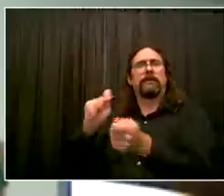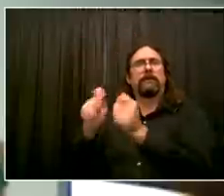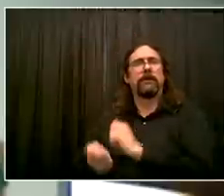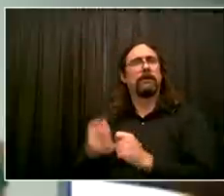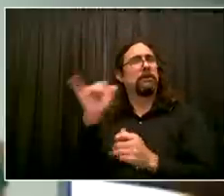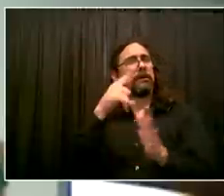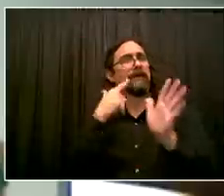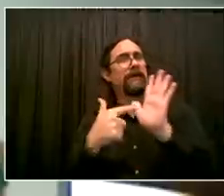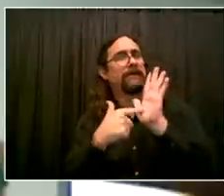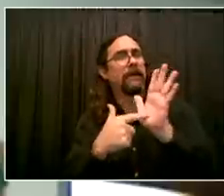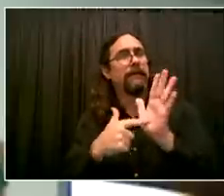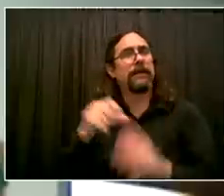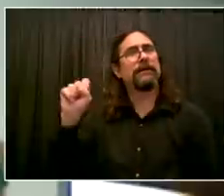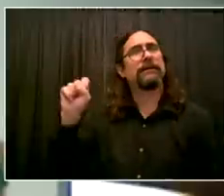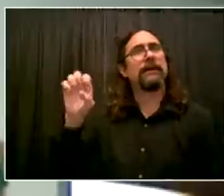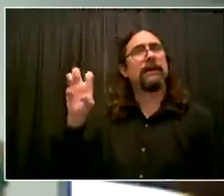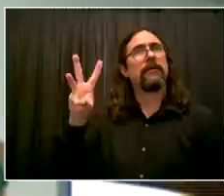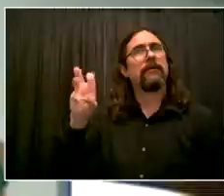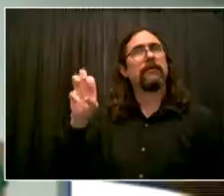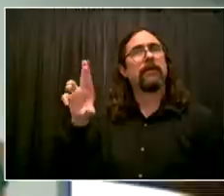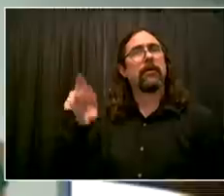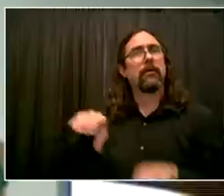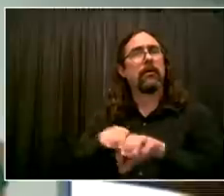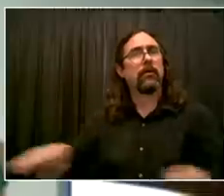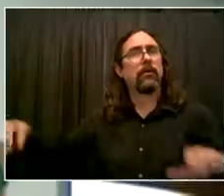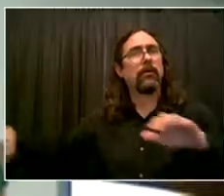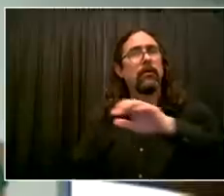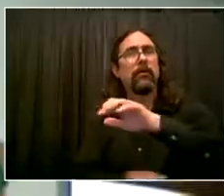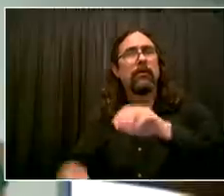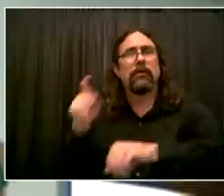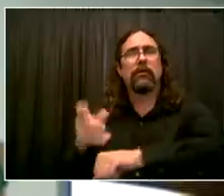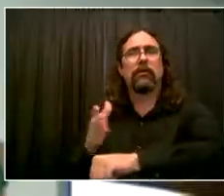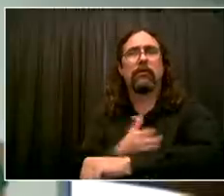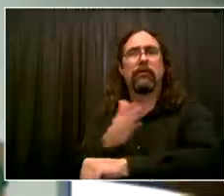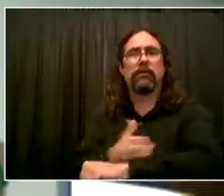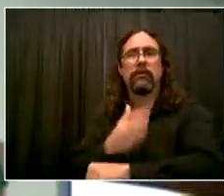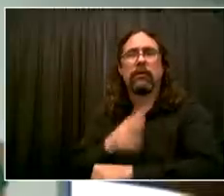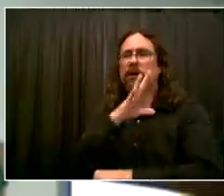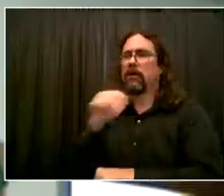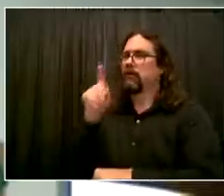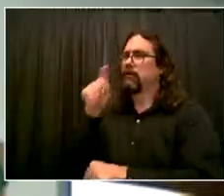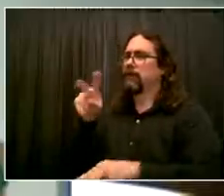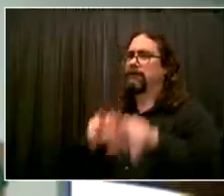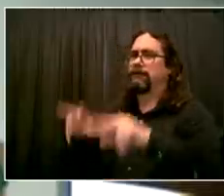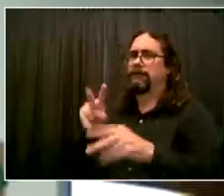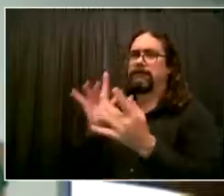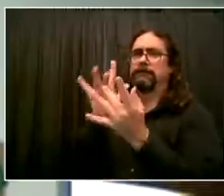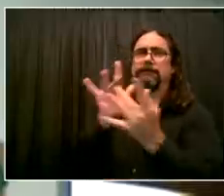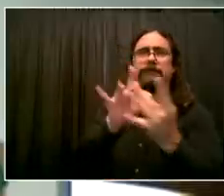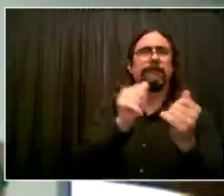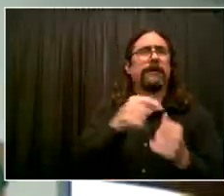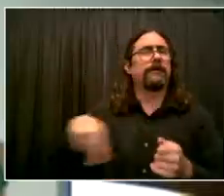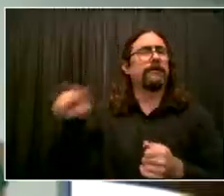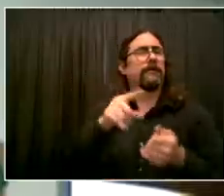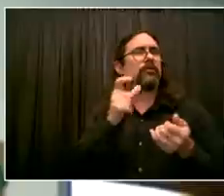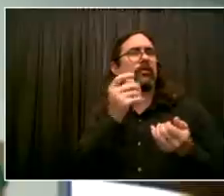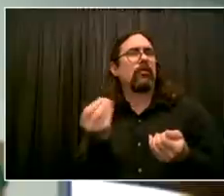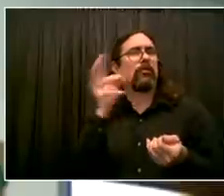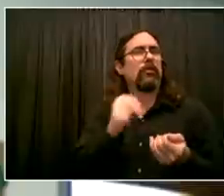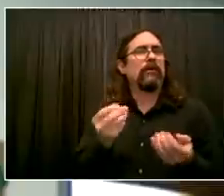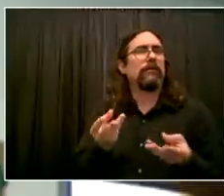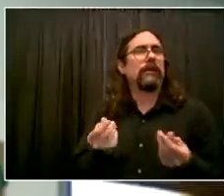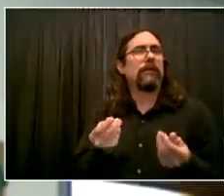And we're happy to be part of the solution. As a partner with the city since 1996, the Trust for Public Land has converted